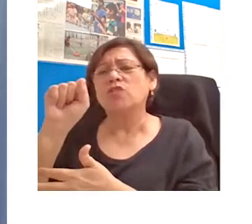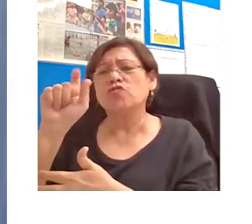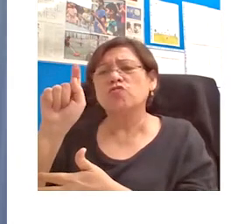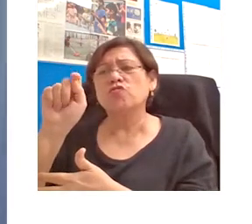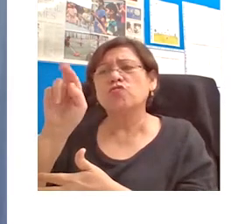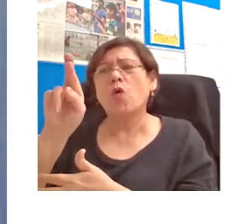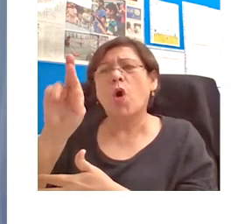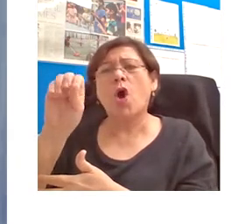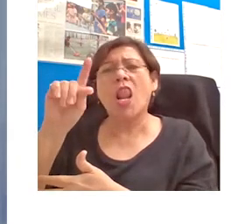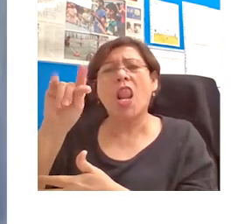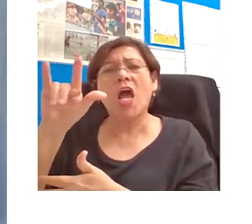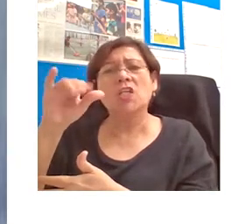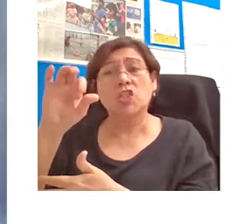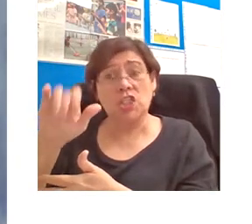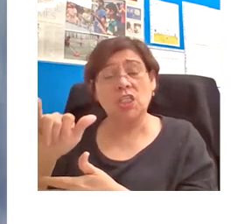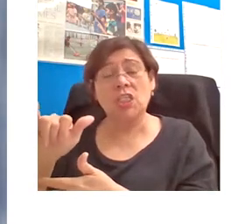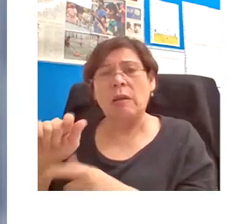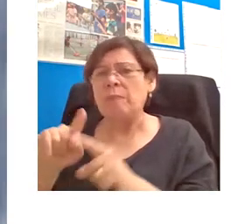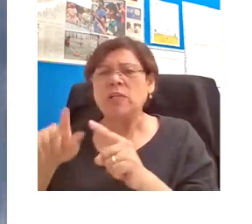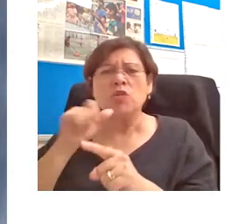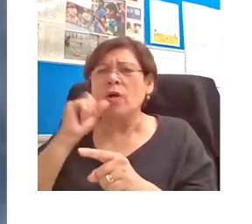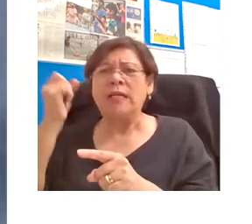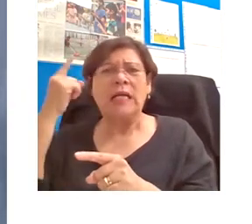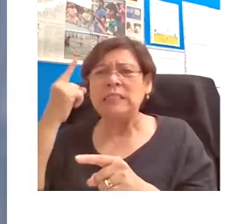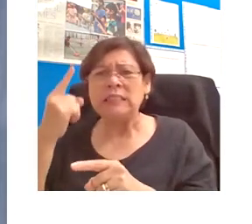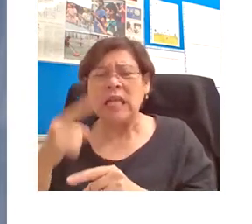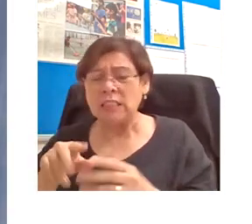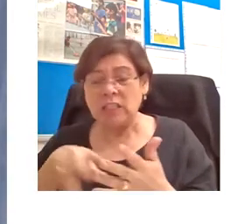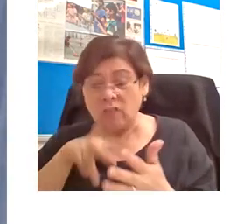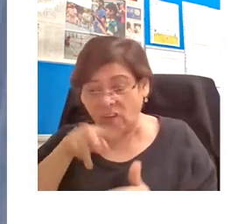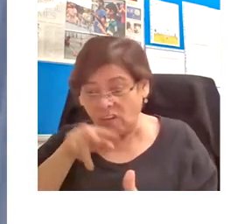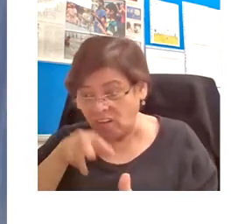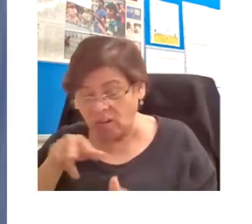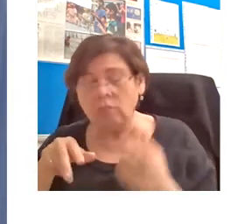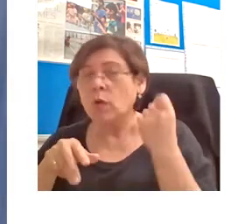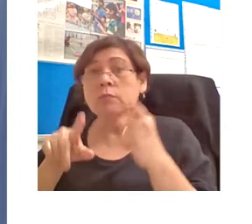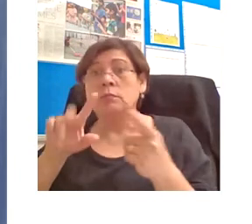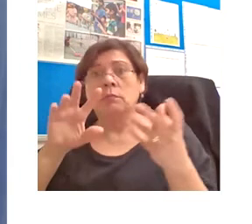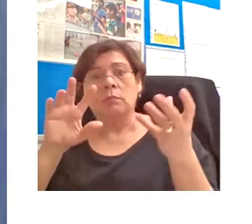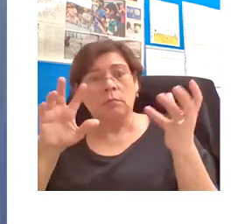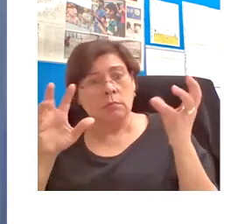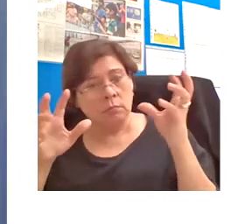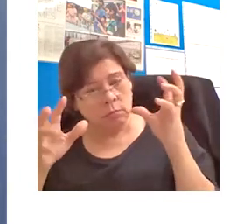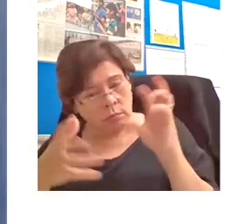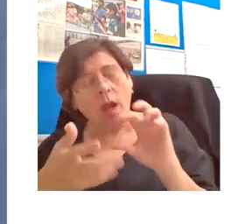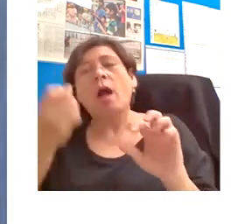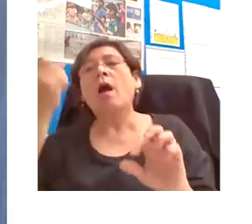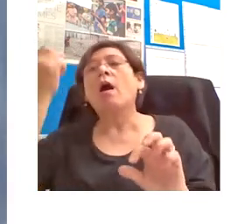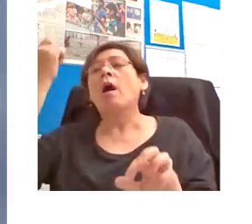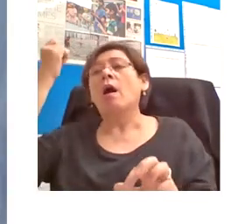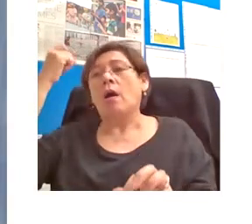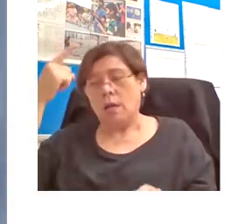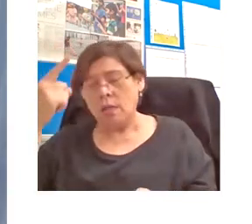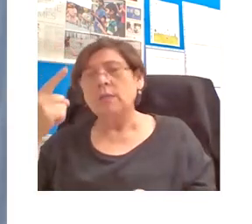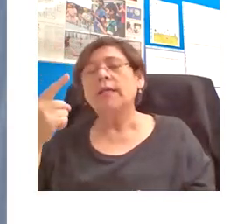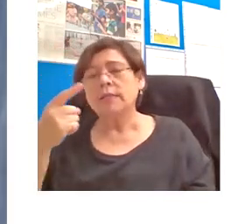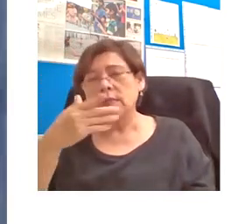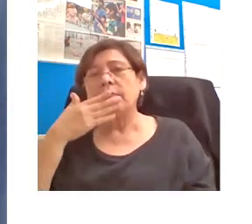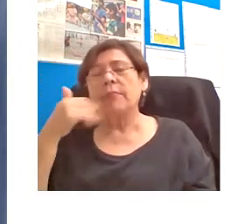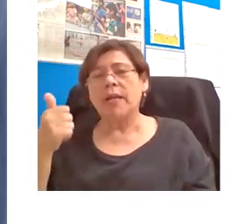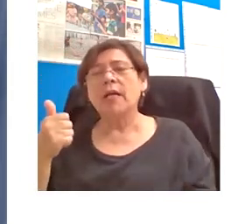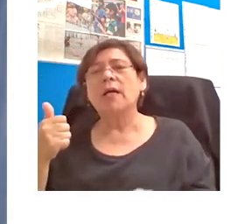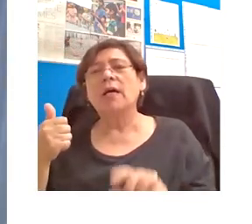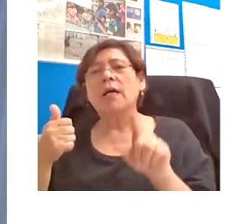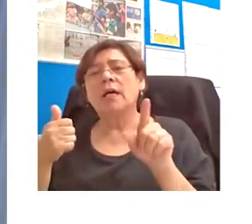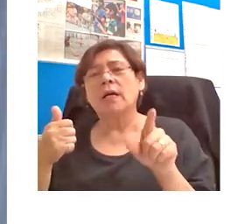of if all you have is a textual description or indeed a static two-dimensional image. But here we have